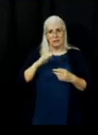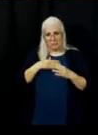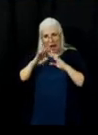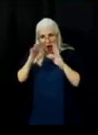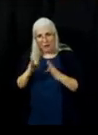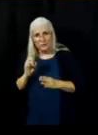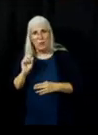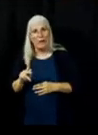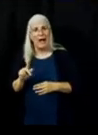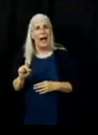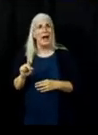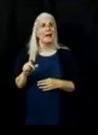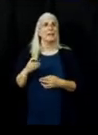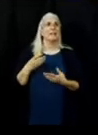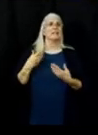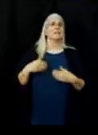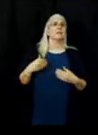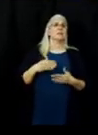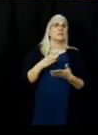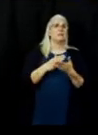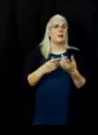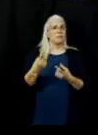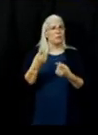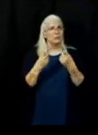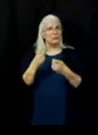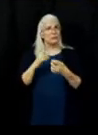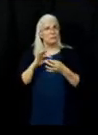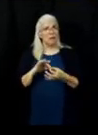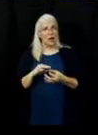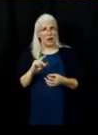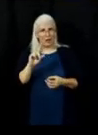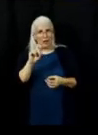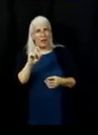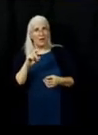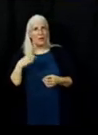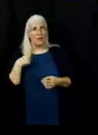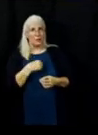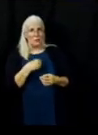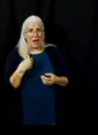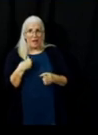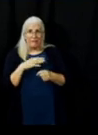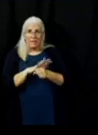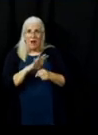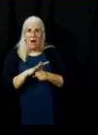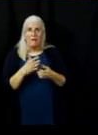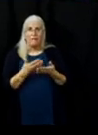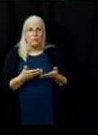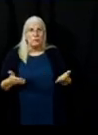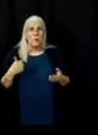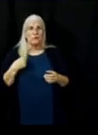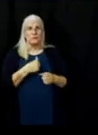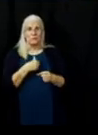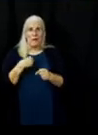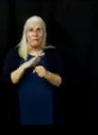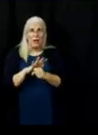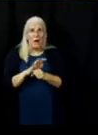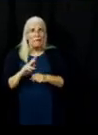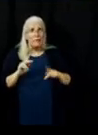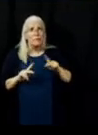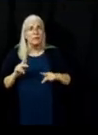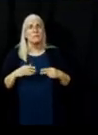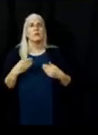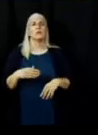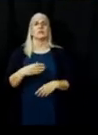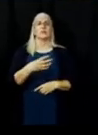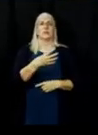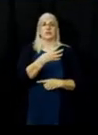a couple, you know, we get some questions about are there resources on the on the fire? And, you know, Sheriff John's really talked a lot about,